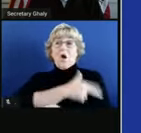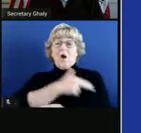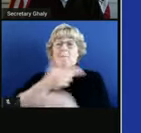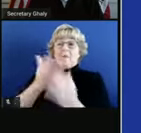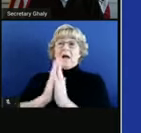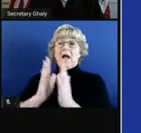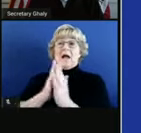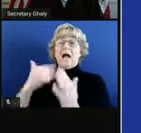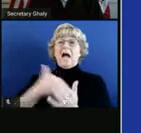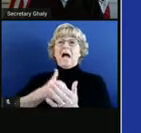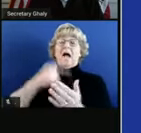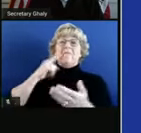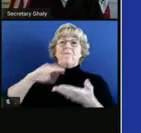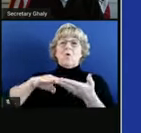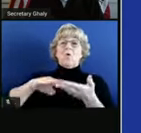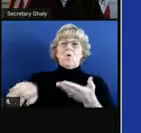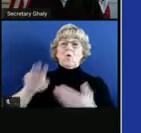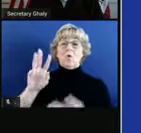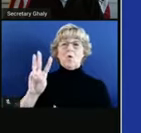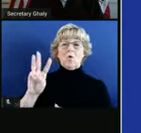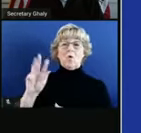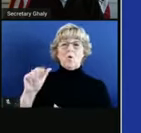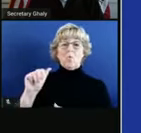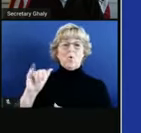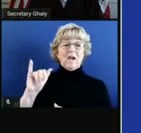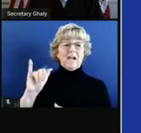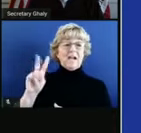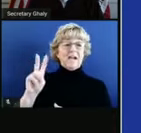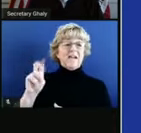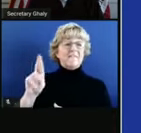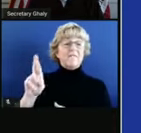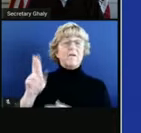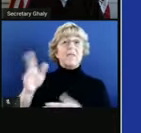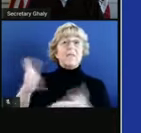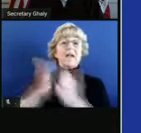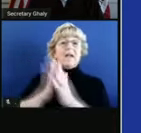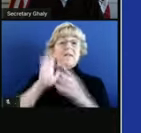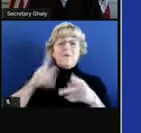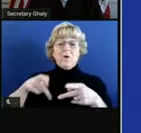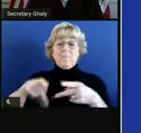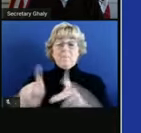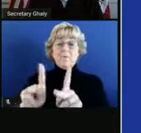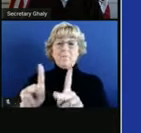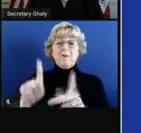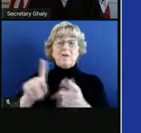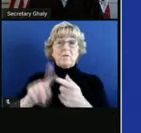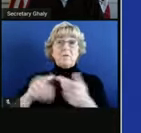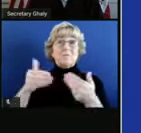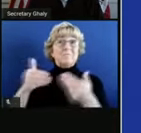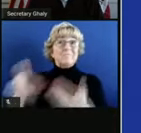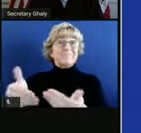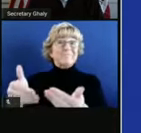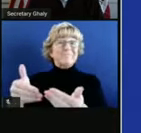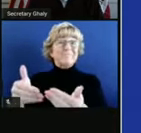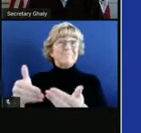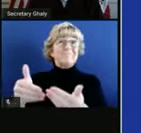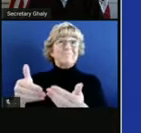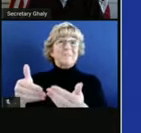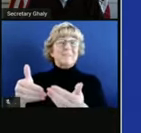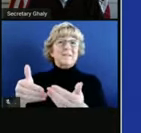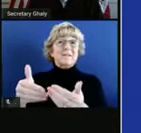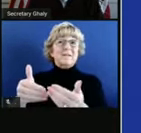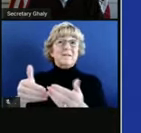for waivers. And what we mean by that is some permission to be able to operate with